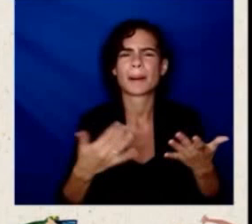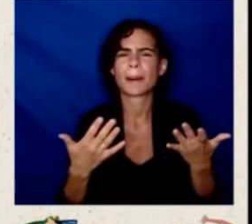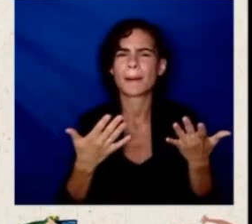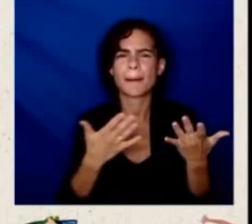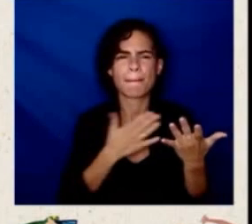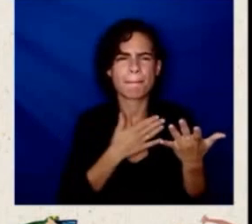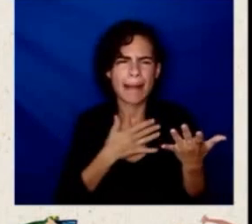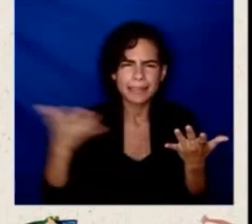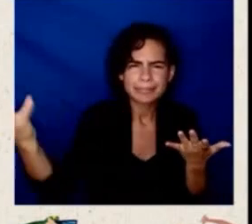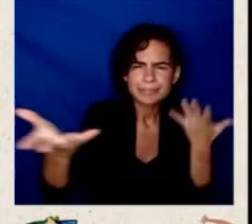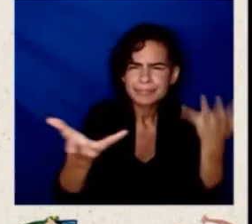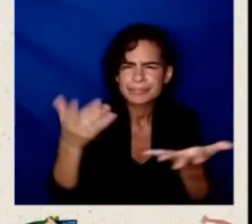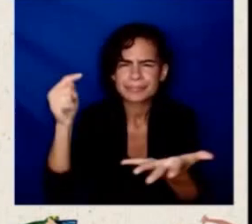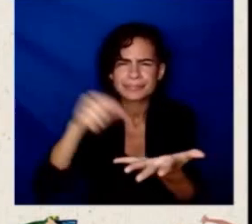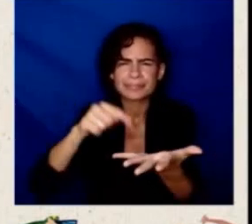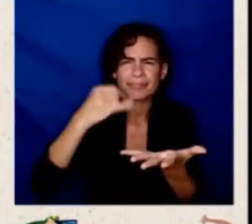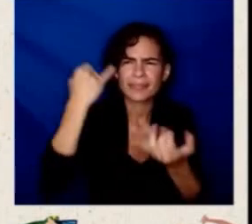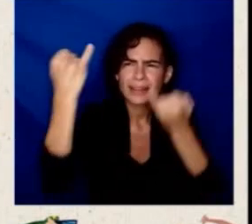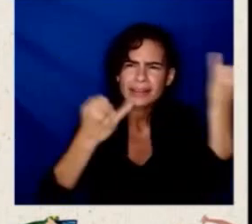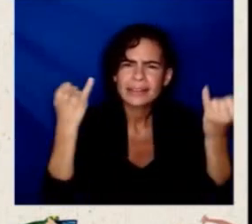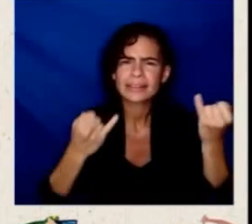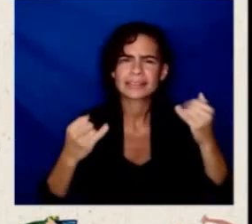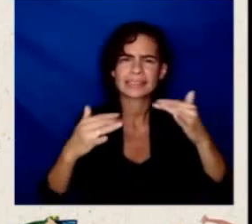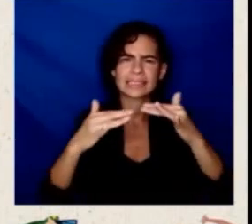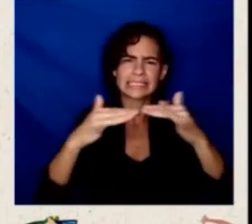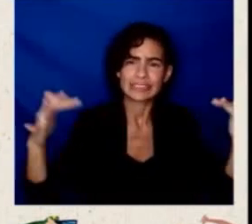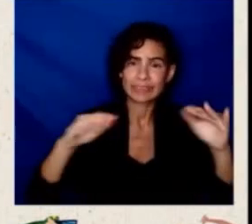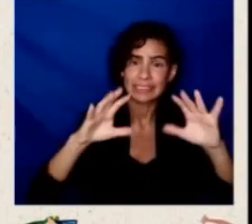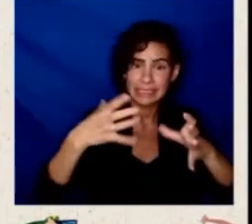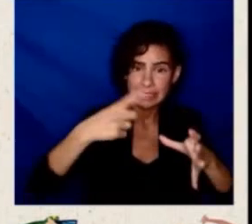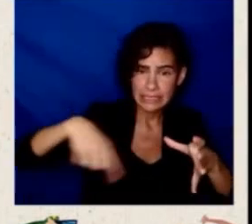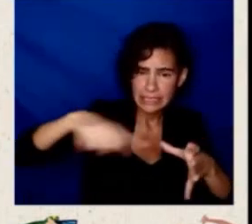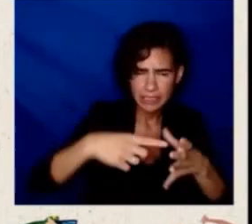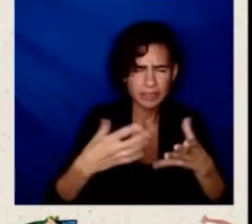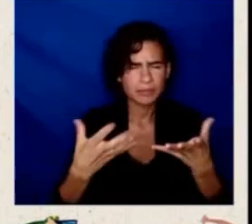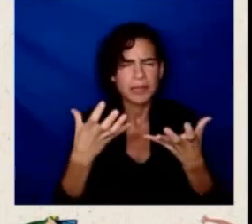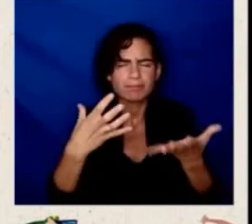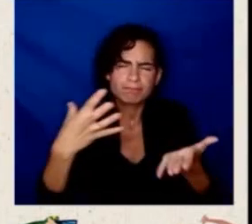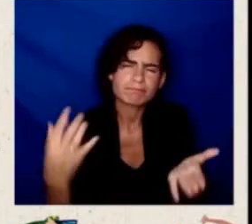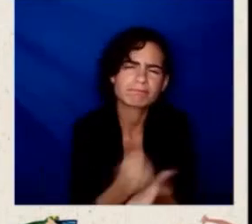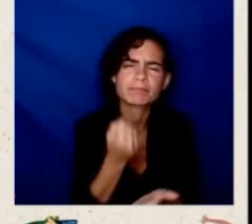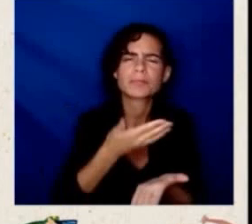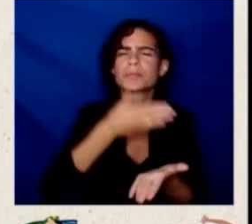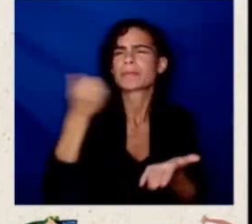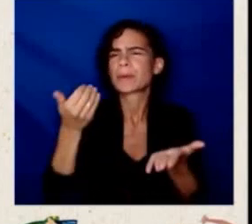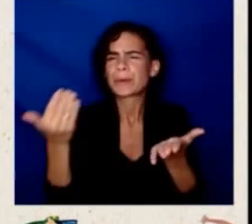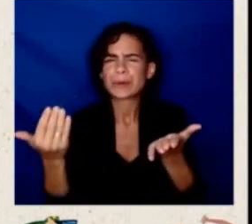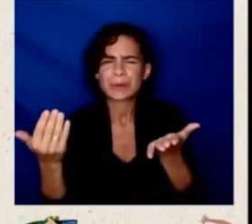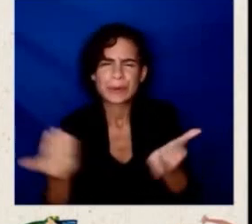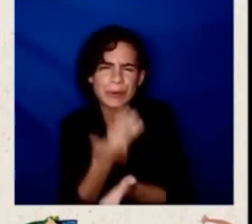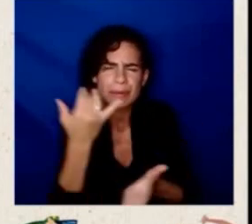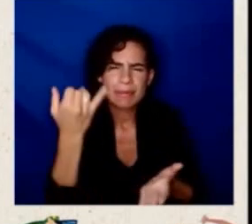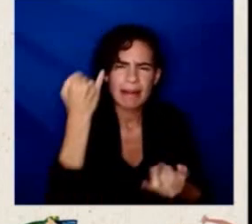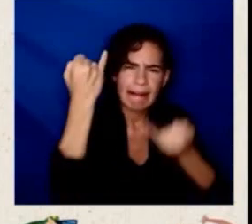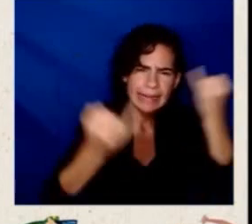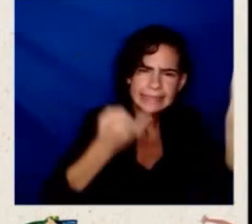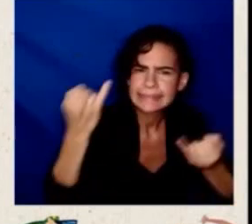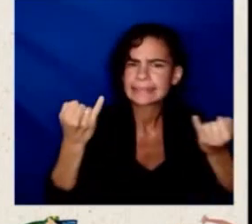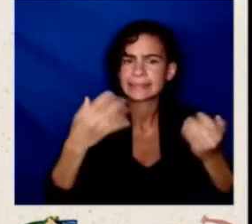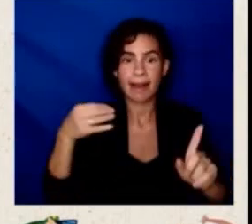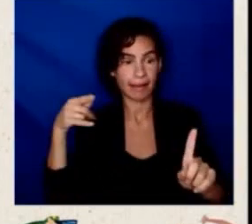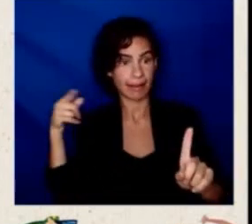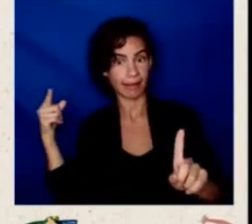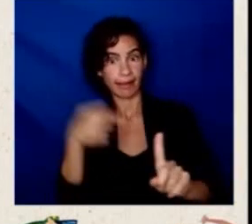perform better. And so I think it was my decision to, especially considering the trajectory of our country. On small business in